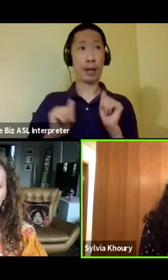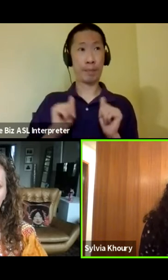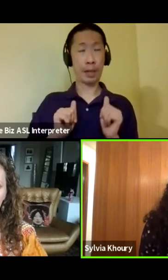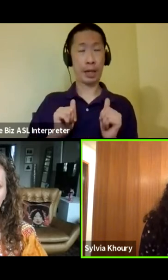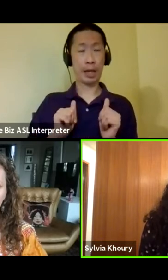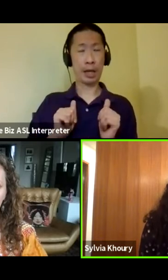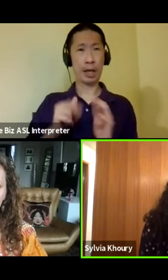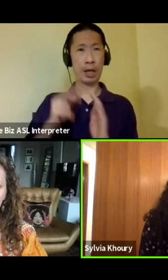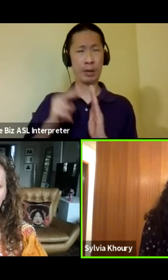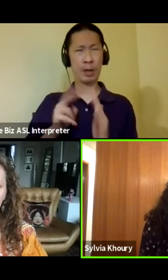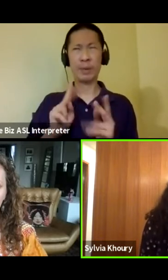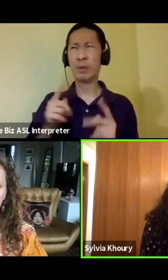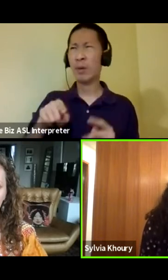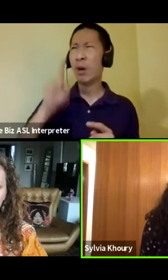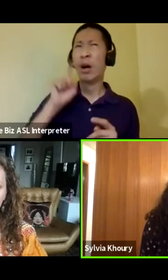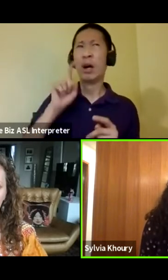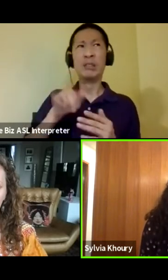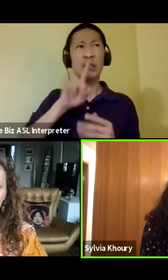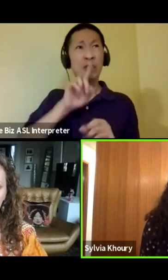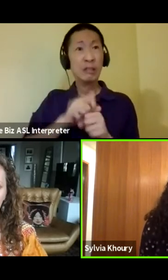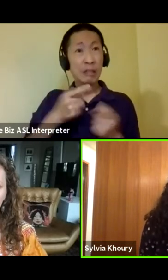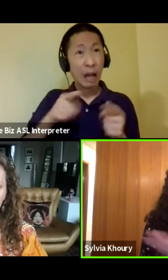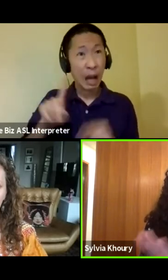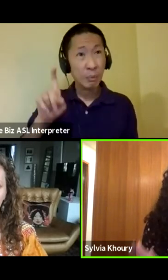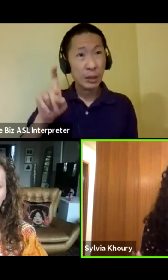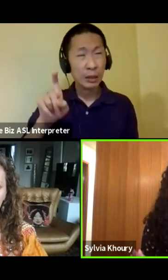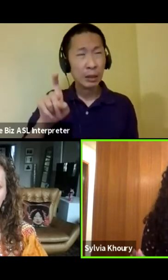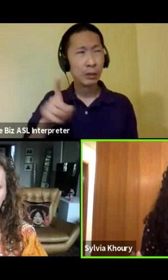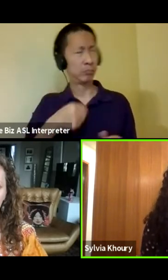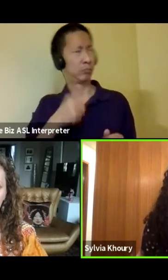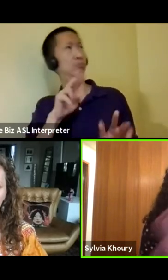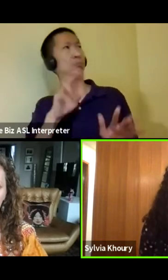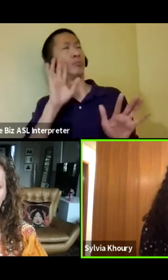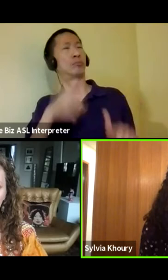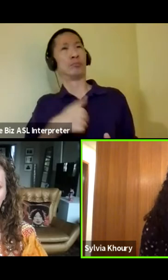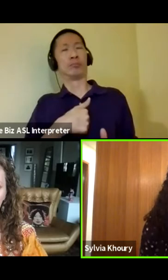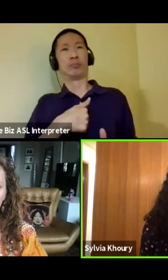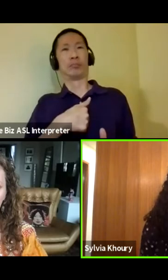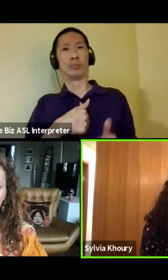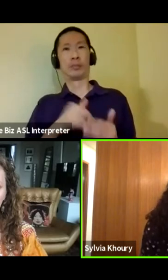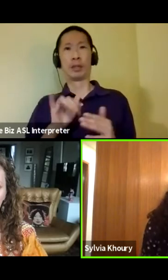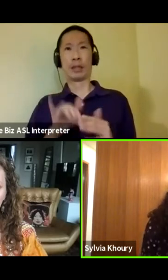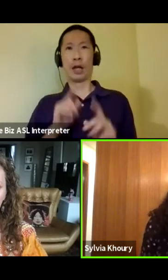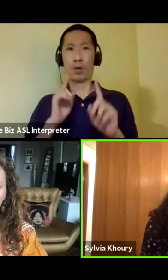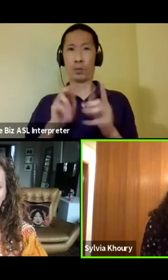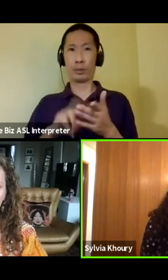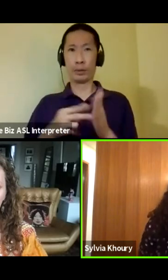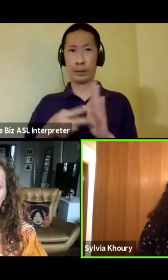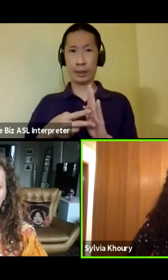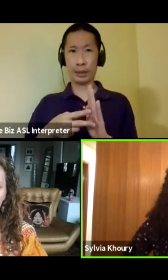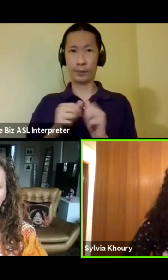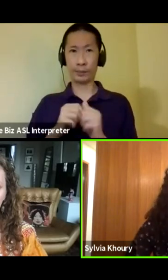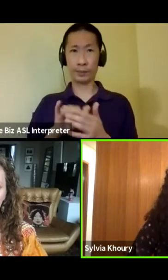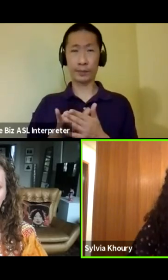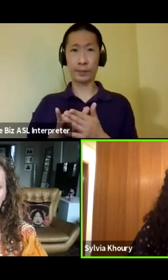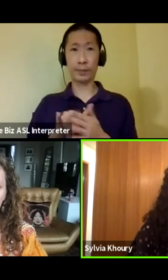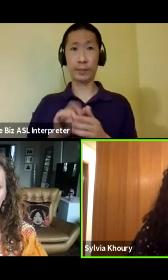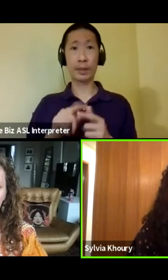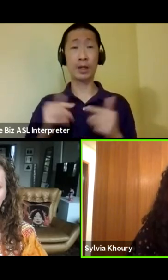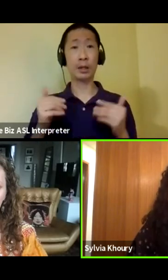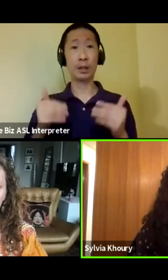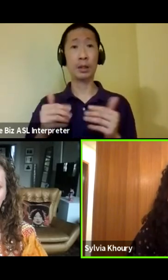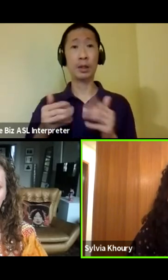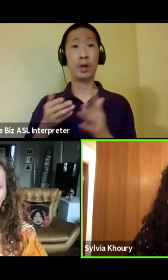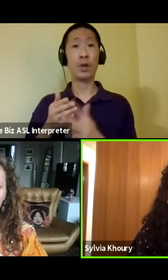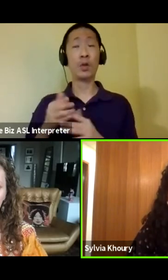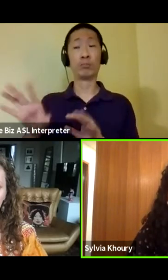this is happening. And that was really shocking to me. So I think that was the intention behind it. And then moving forward through